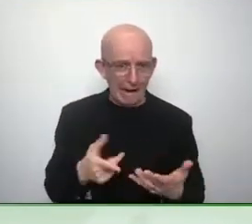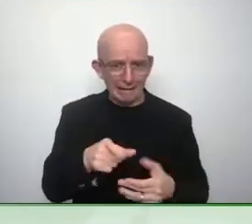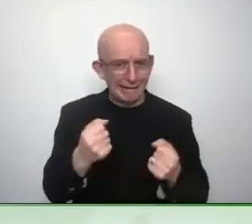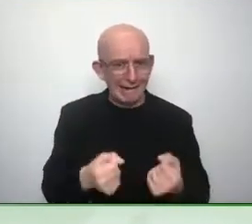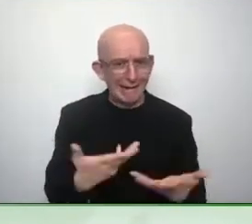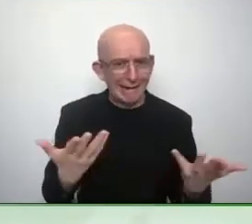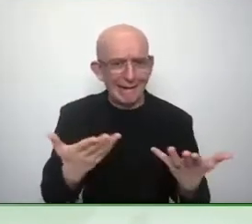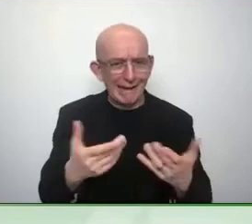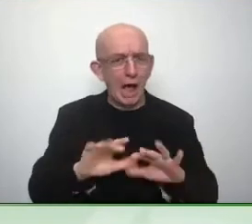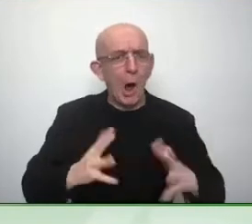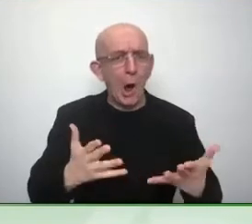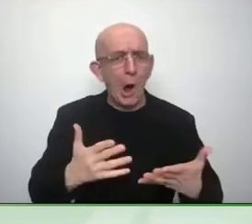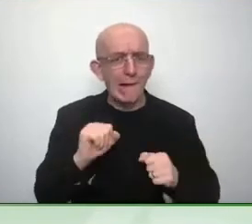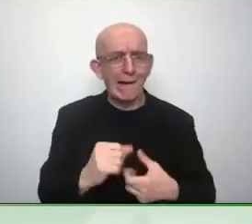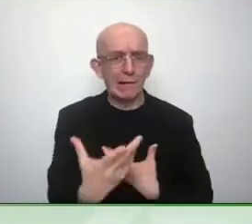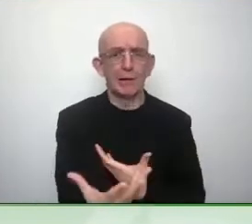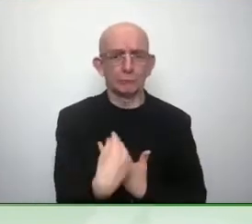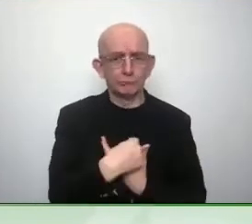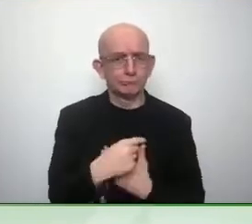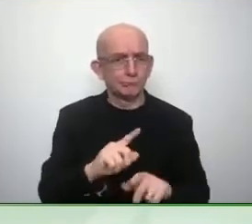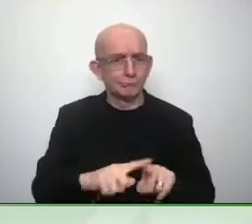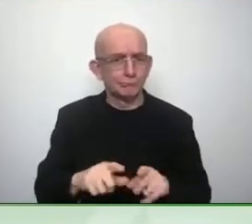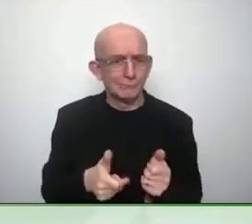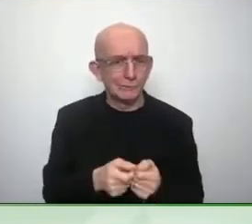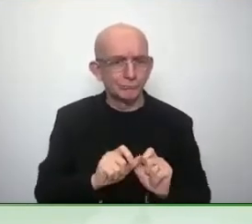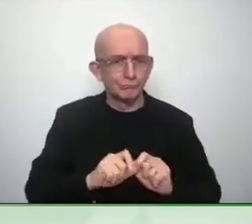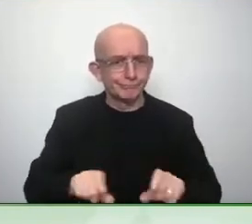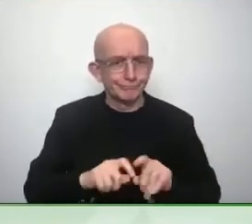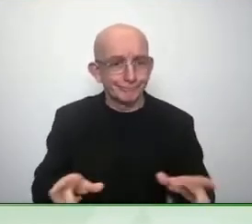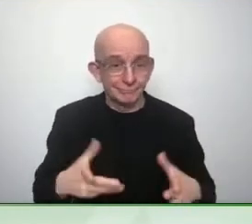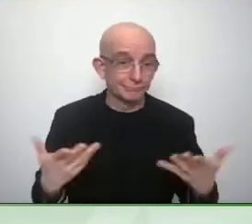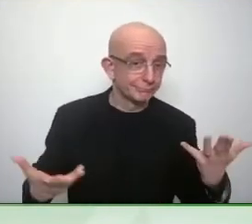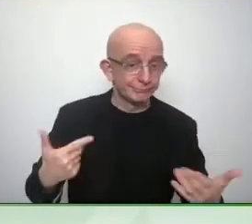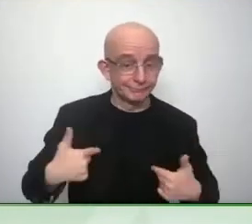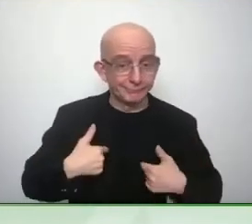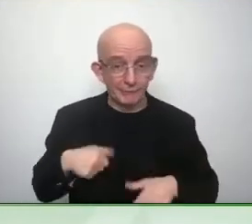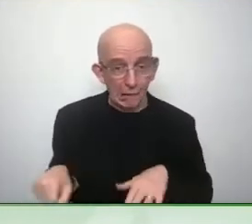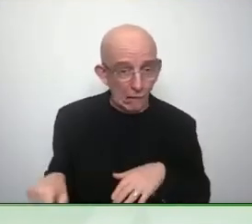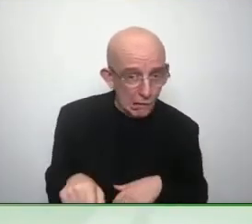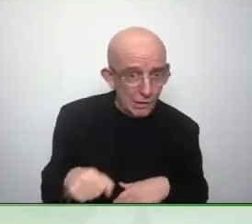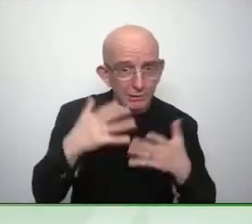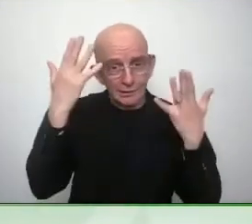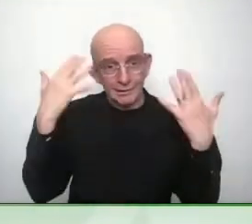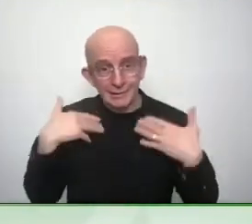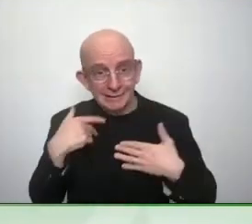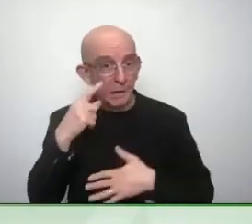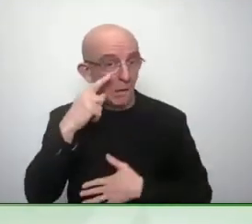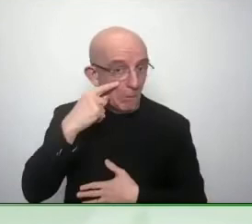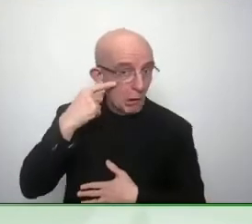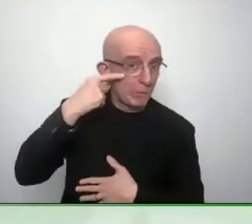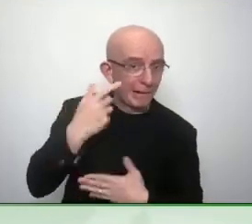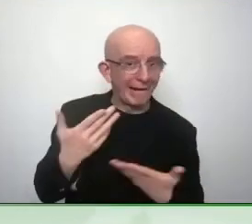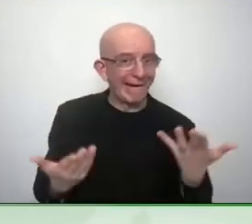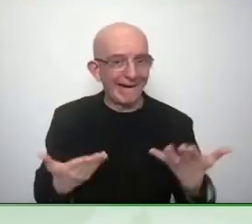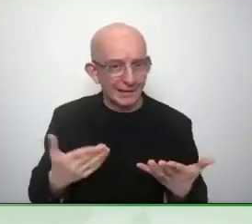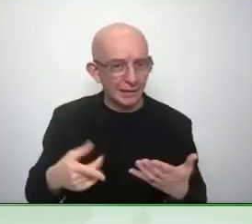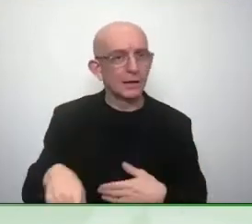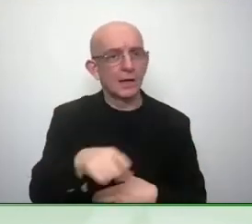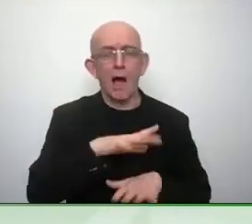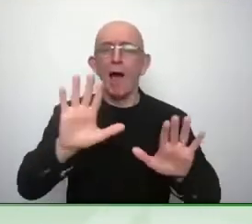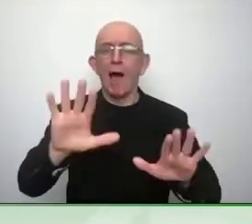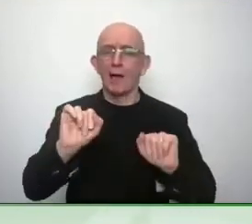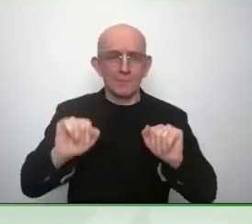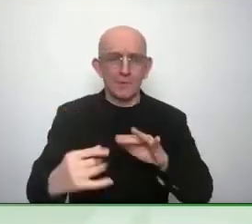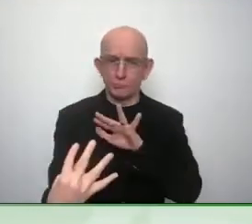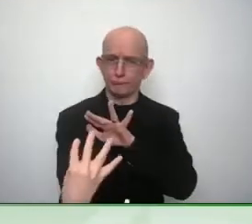living with our families and you can't separate us all so I mean you've got to you've got to look at all of the